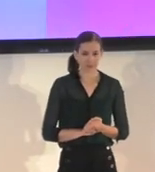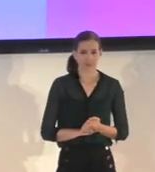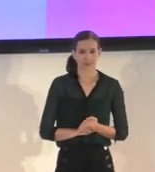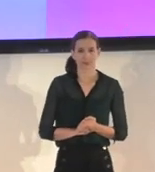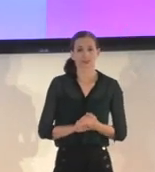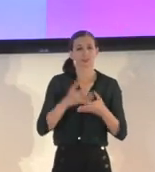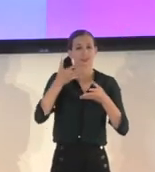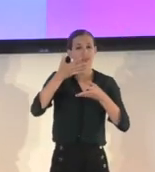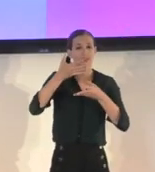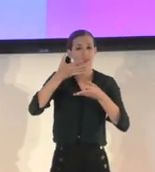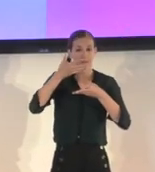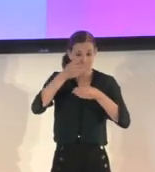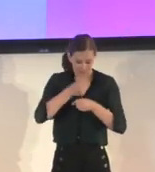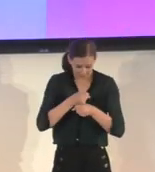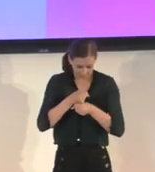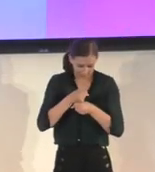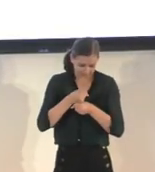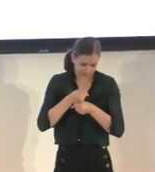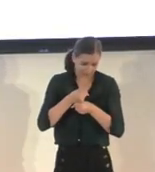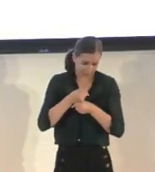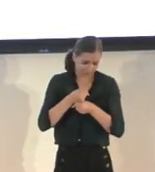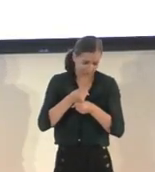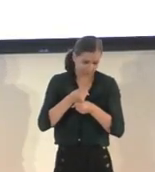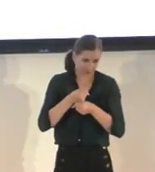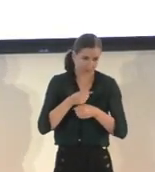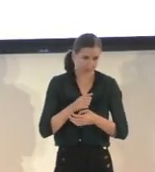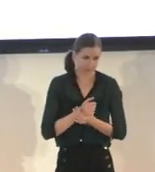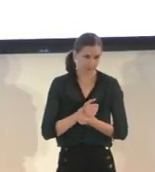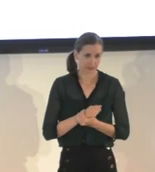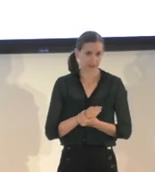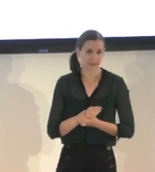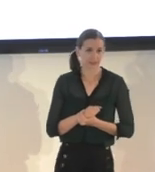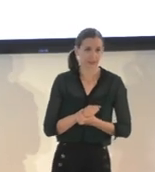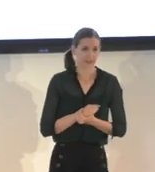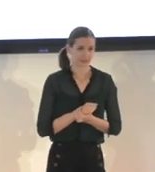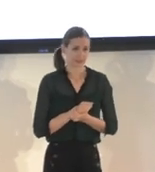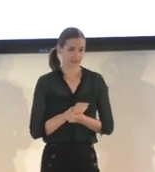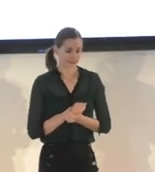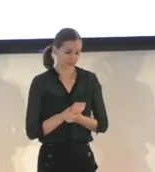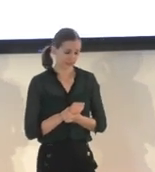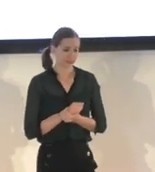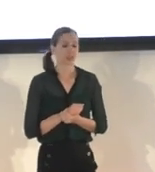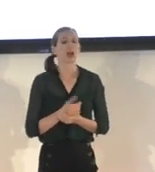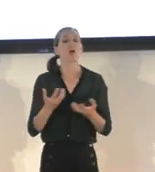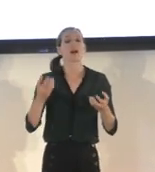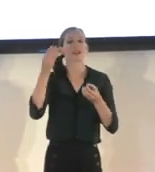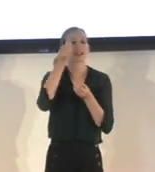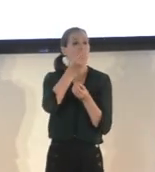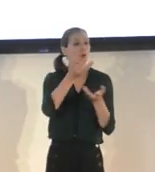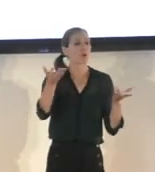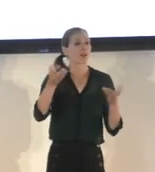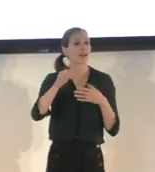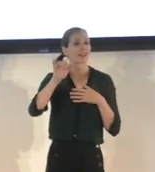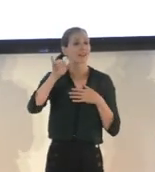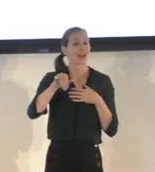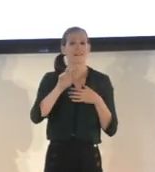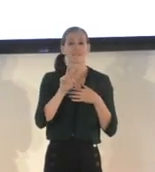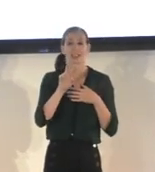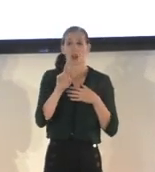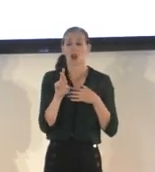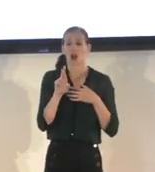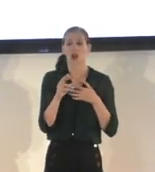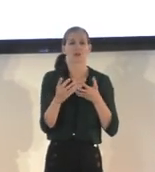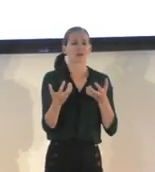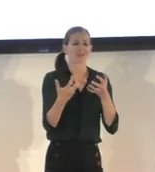So we're nearing the end here and what I want to do is let you all know that we want to make VR for everyone